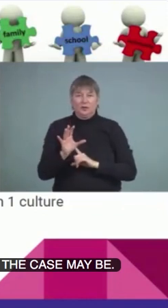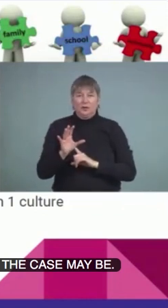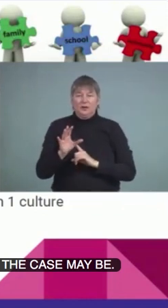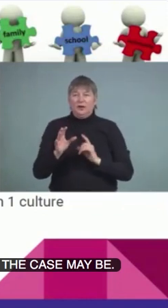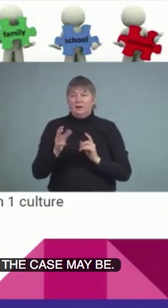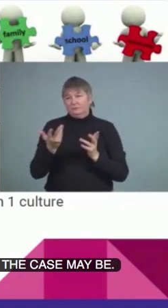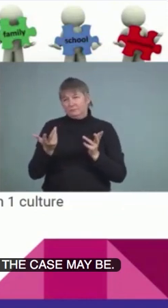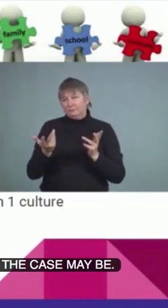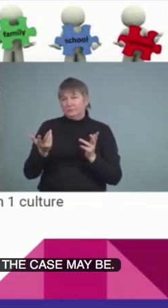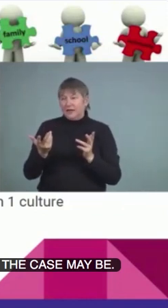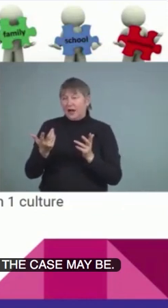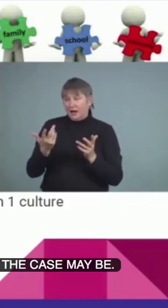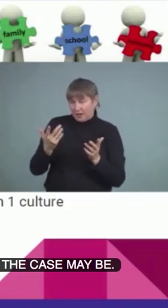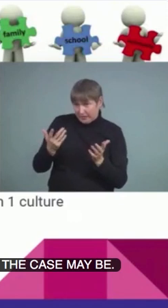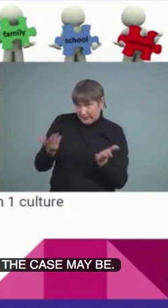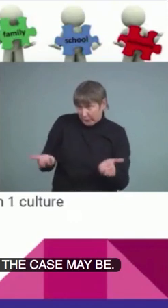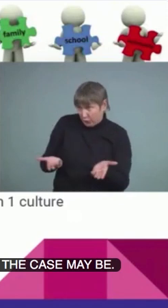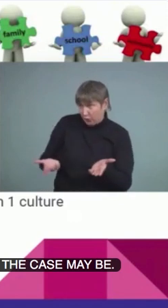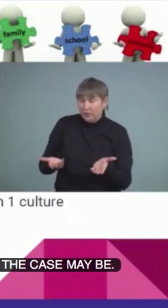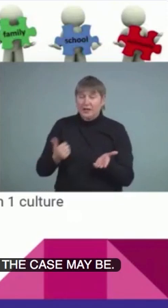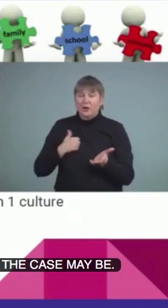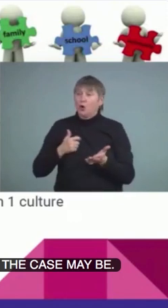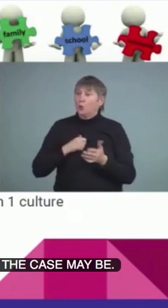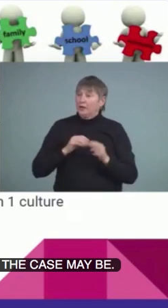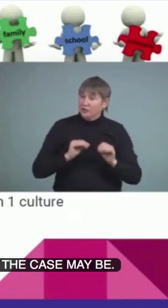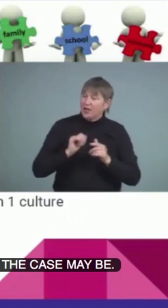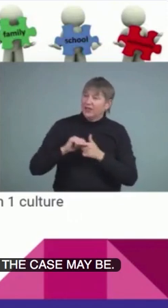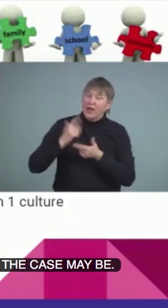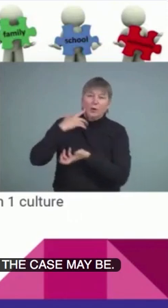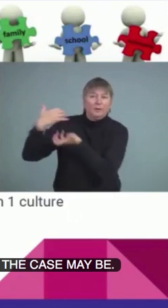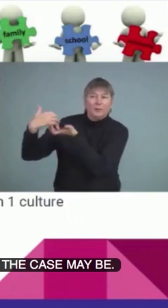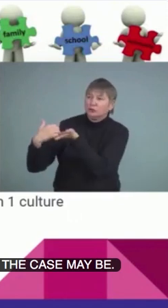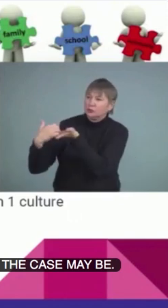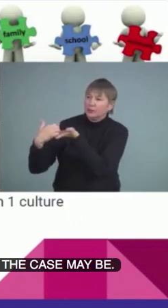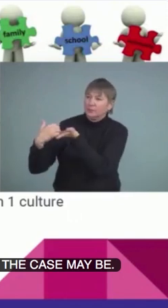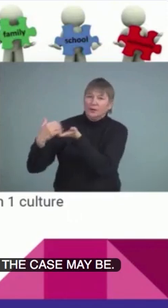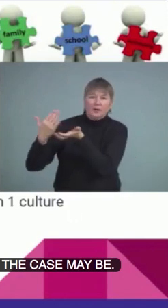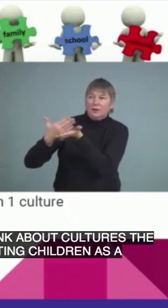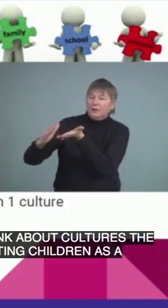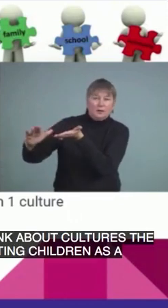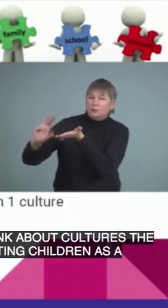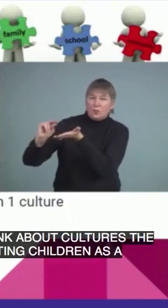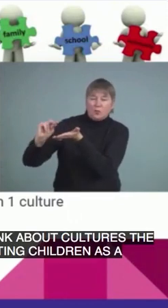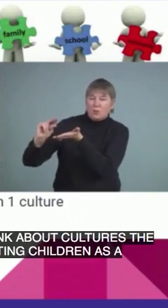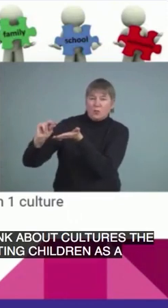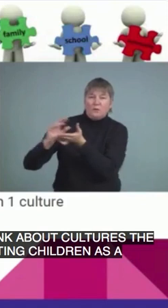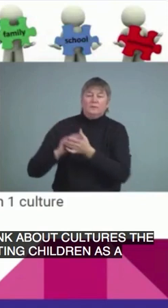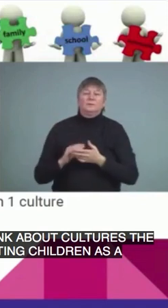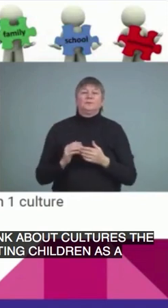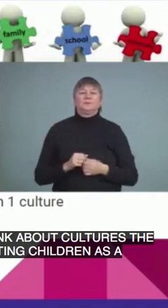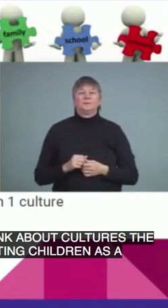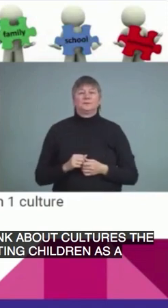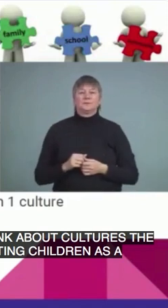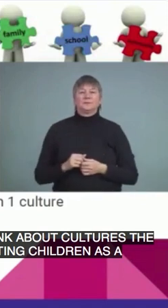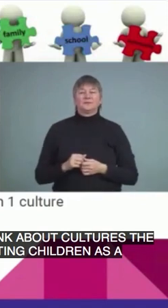here is that we see educating children as a partnership. Learning about a new school system